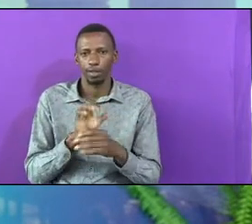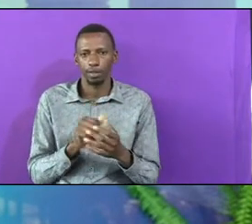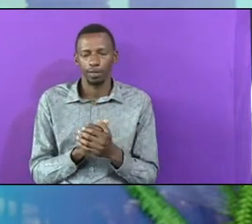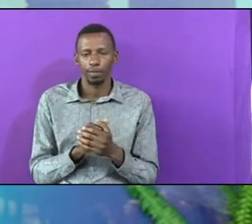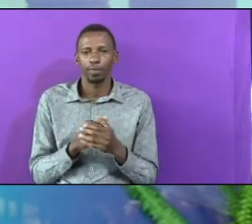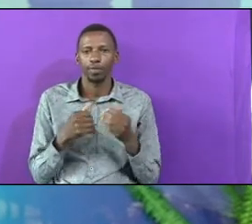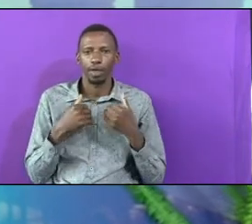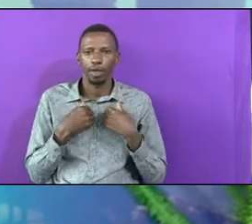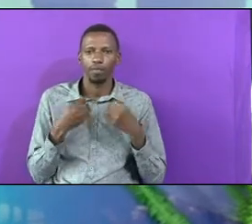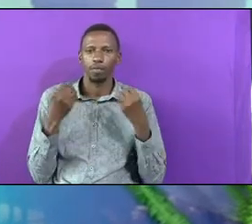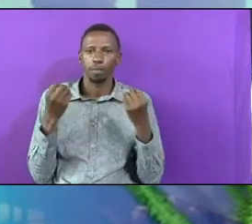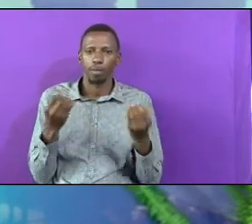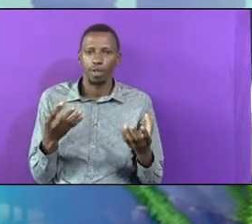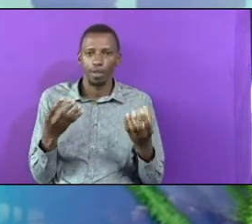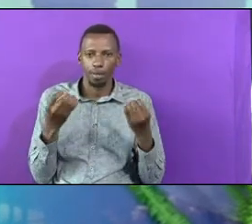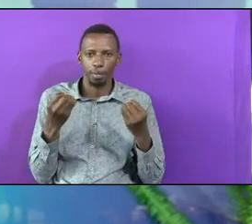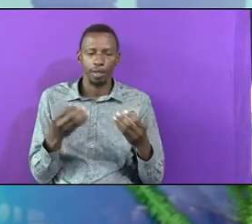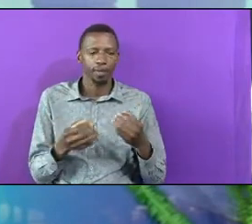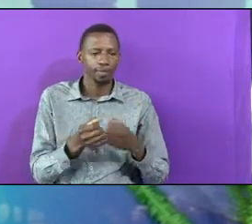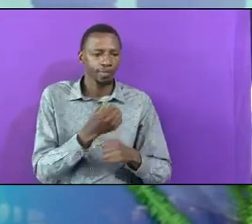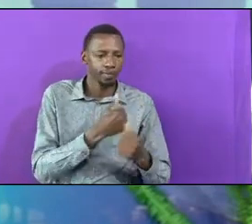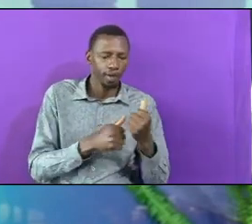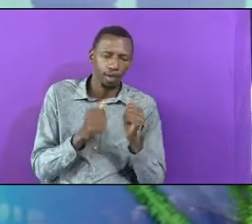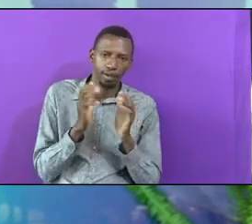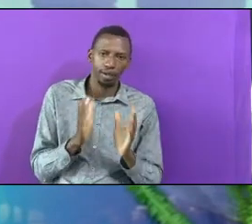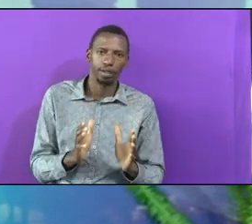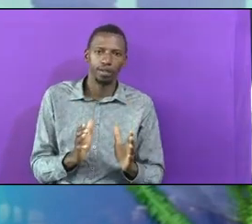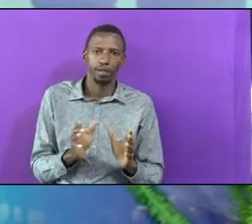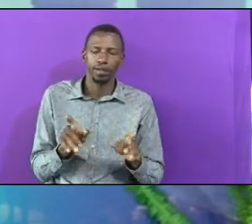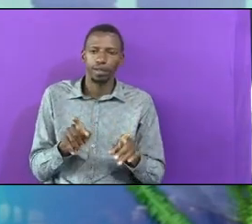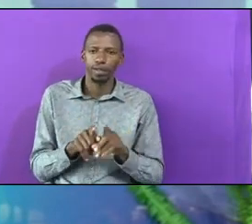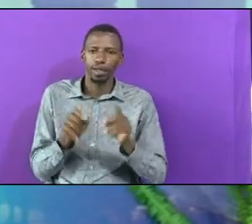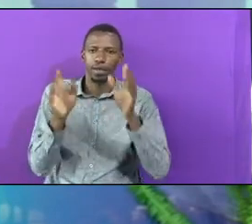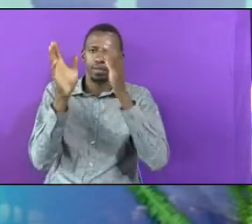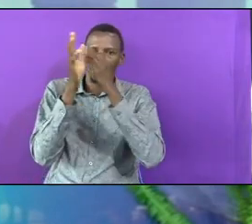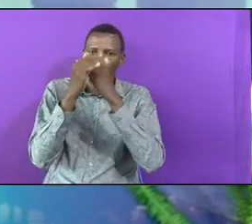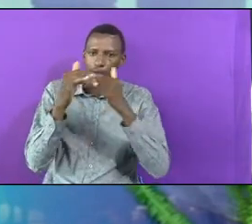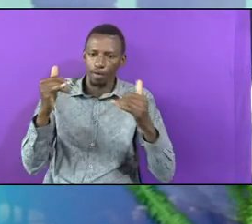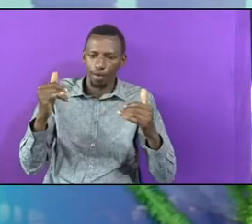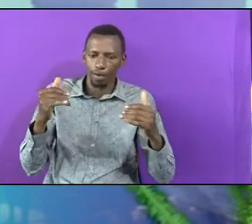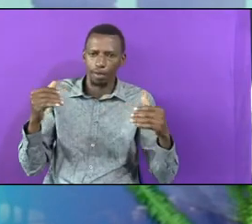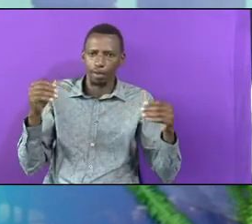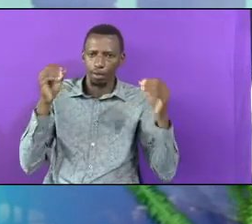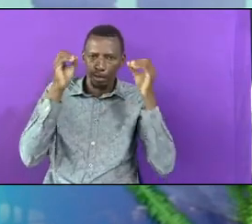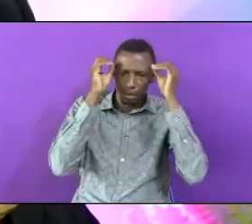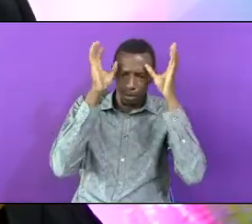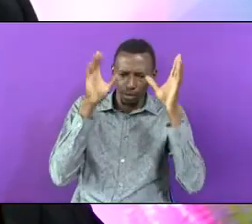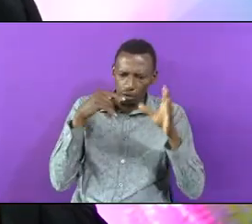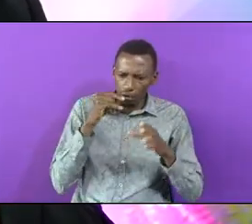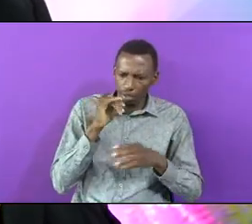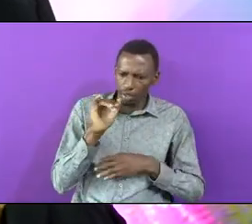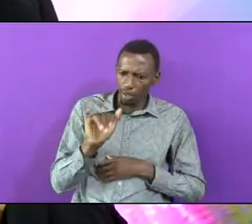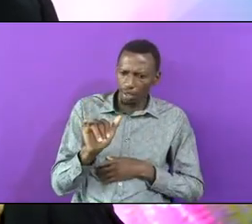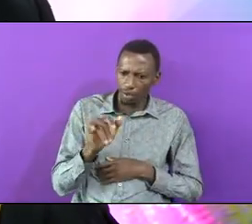There Are A Lot Of Actors That Even Heaven Is Surprised About Who Is That Who Is Trying To Preach In New